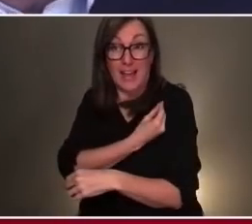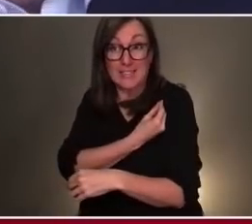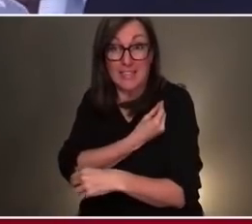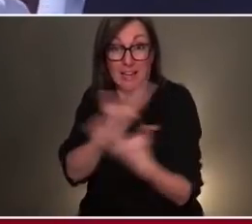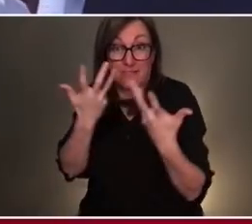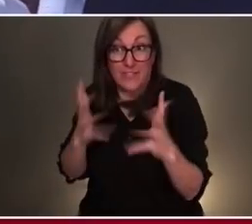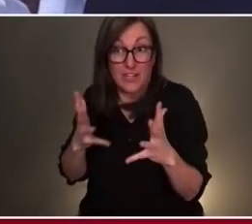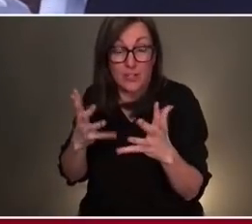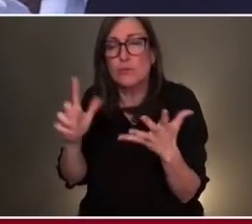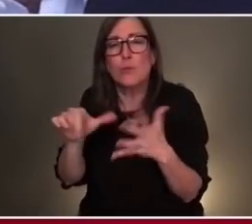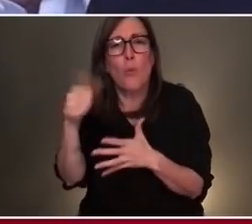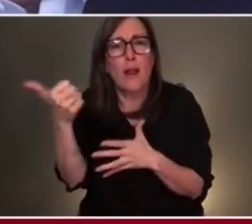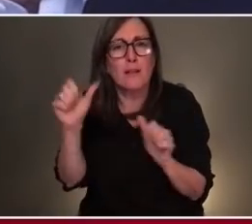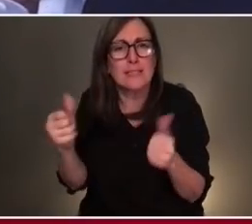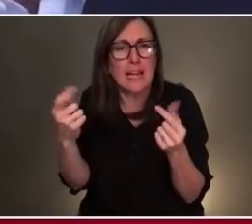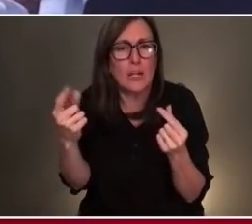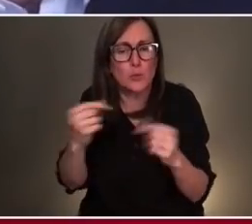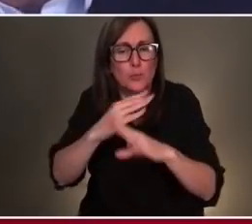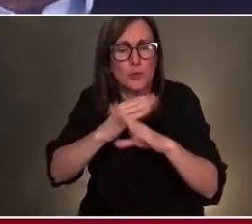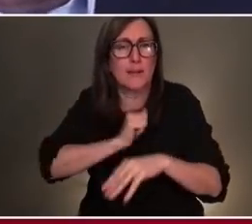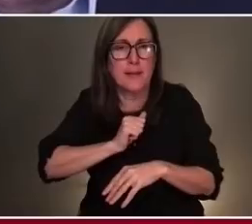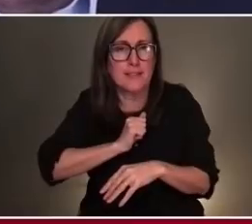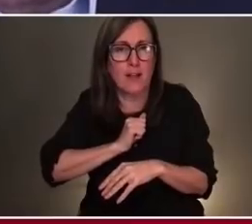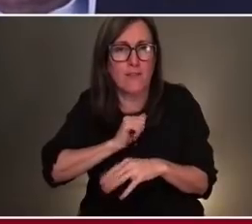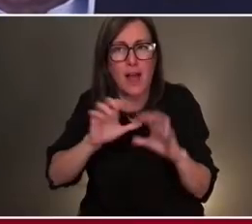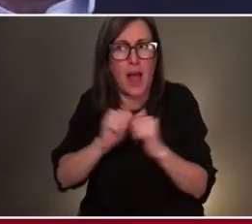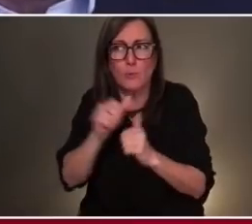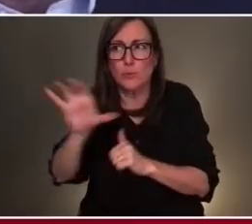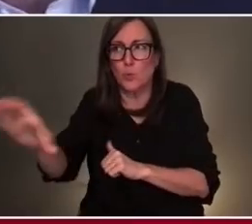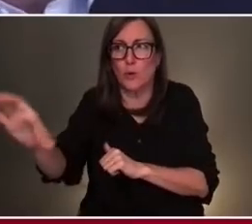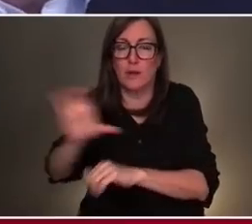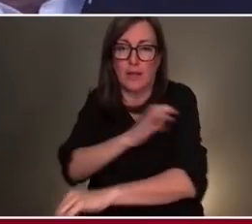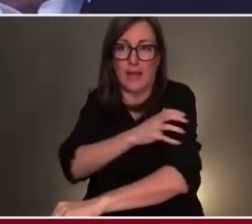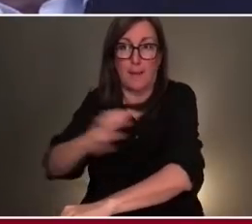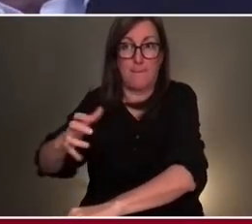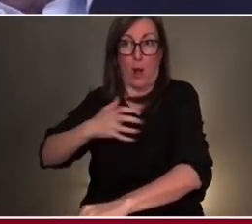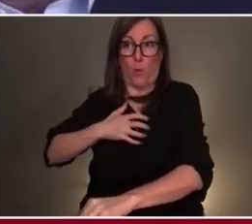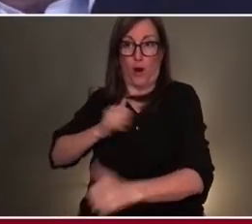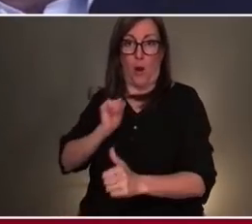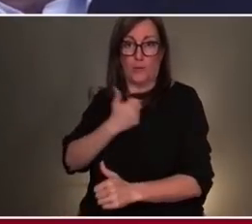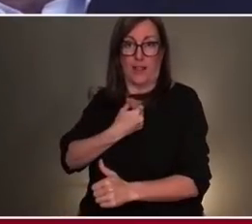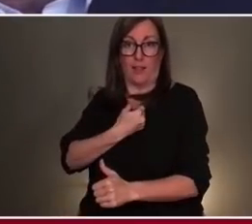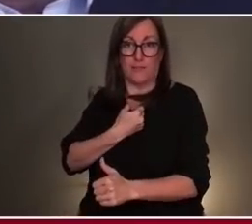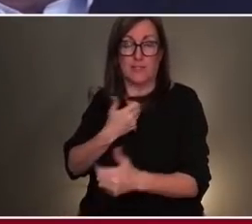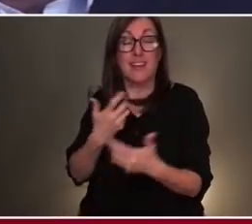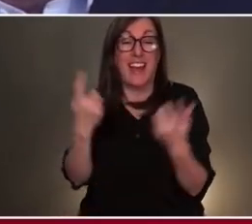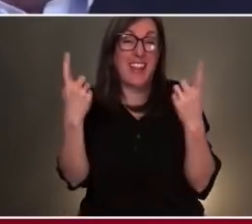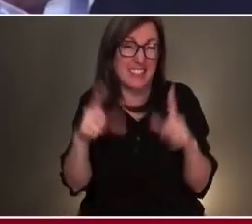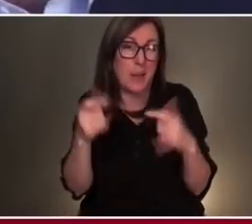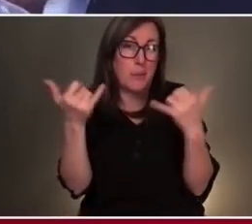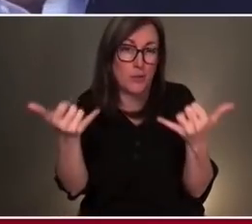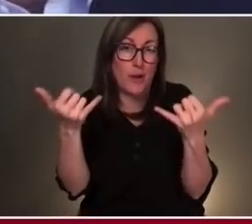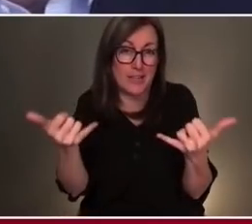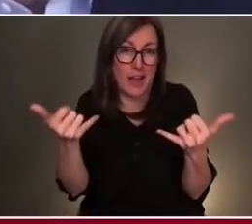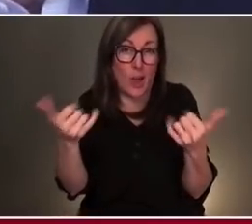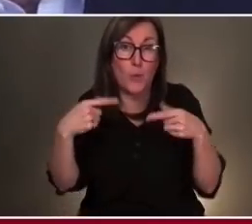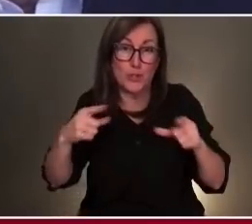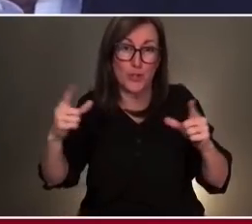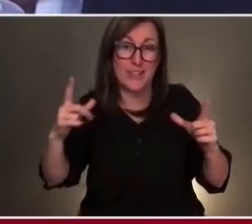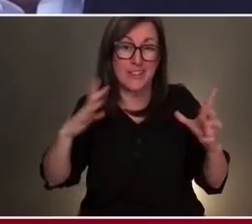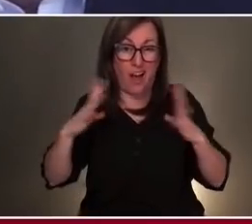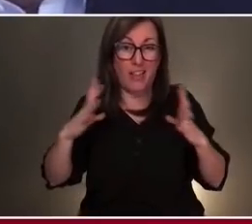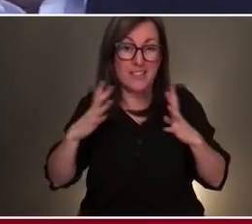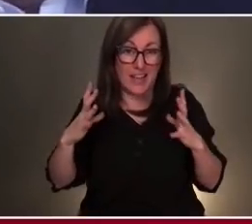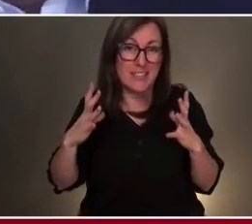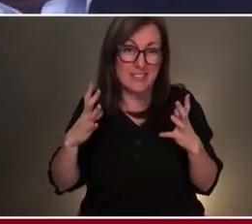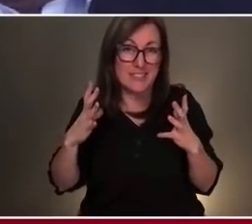yourself and allow you to empower yourself? And this is coming home front and center right now during the holiday season.